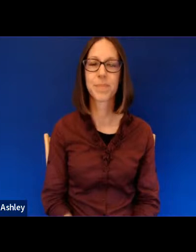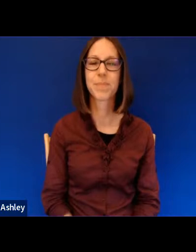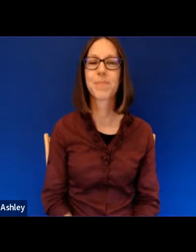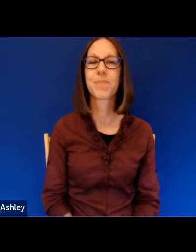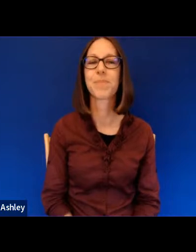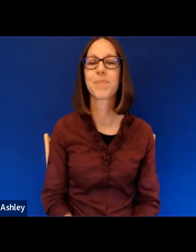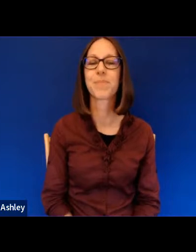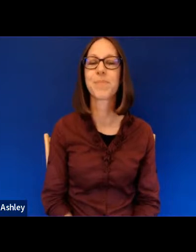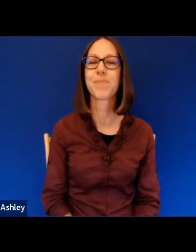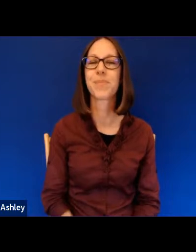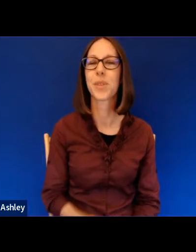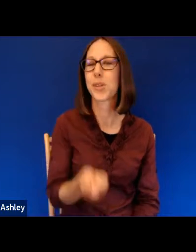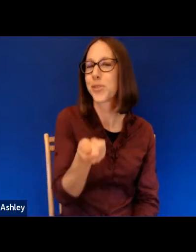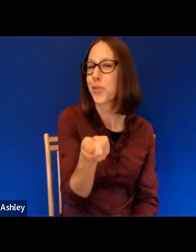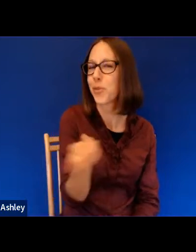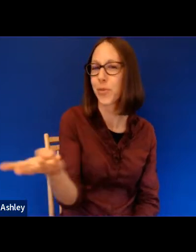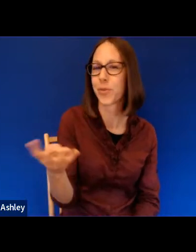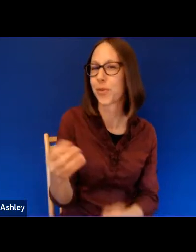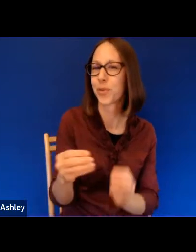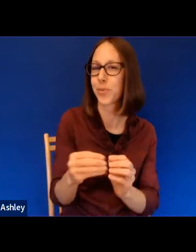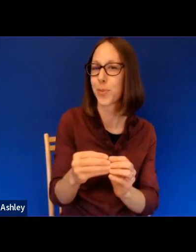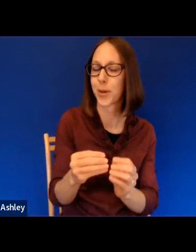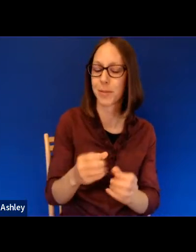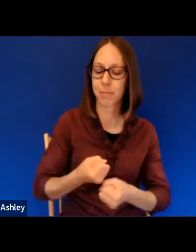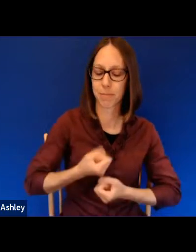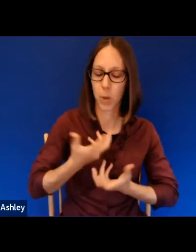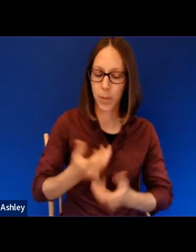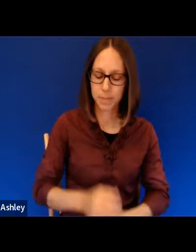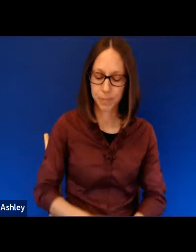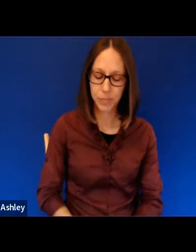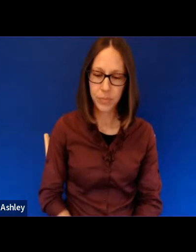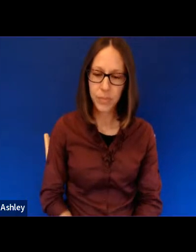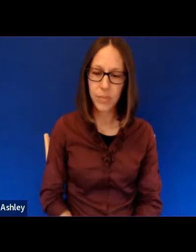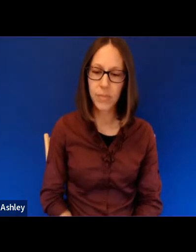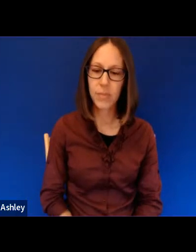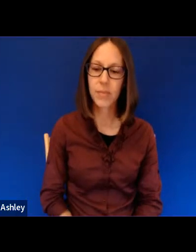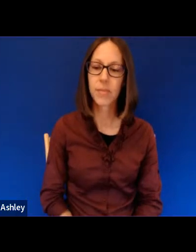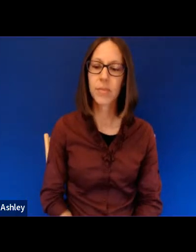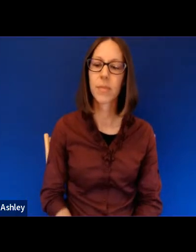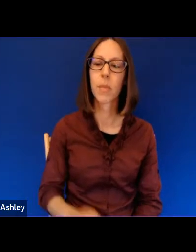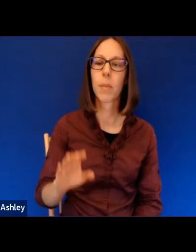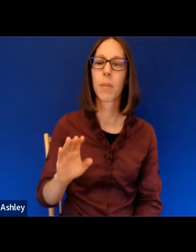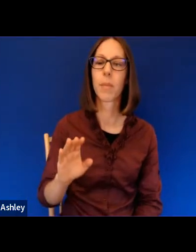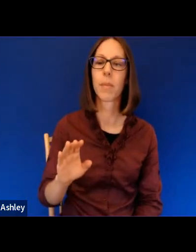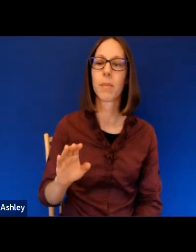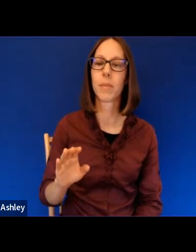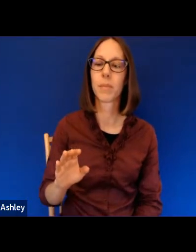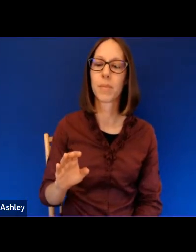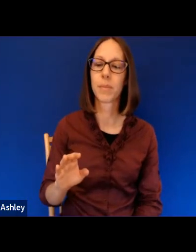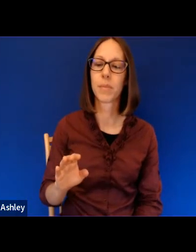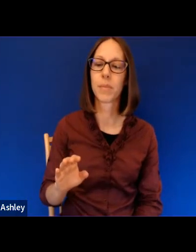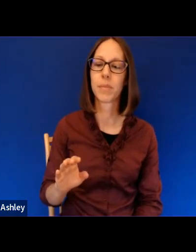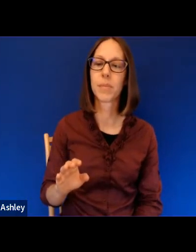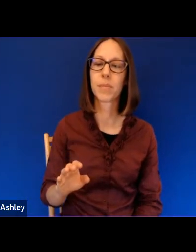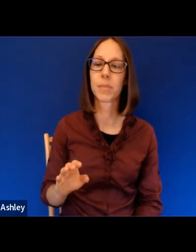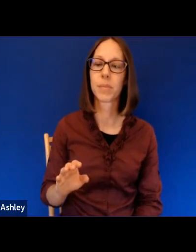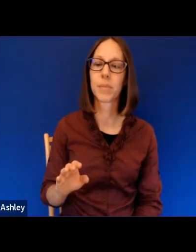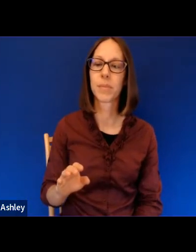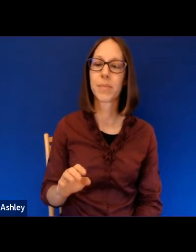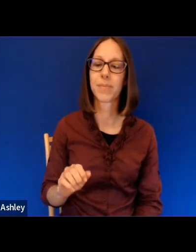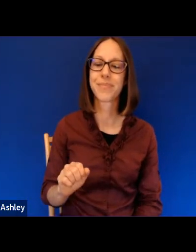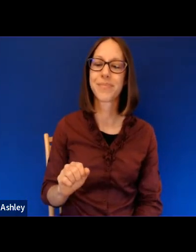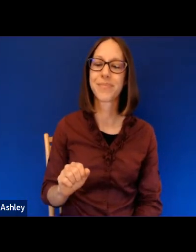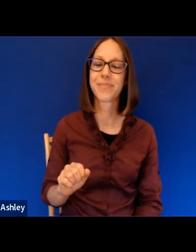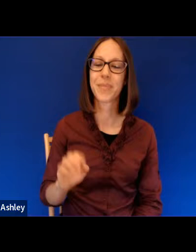I'll just read a few more. This is called Balm, like, not like lip balm, but a more